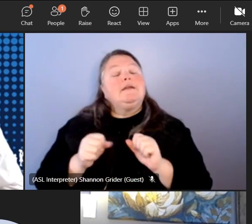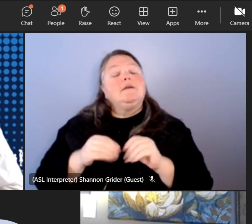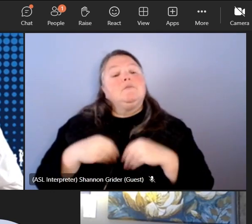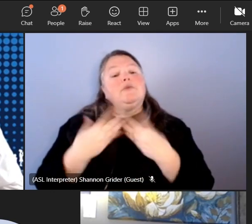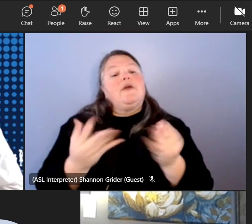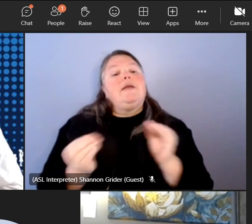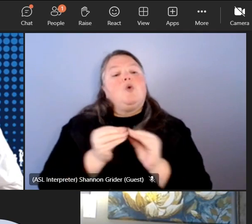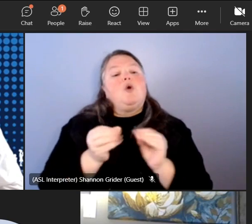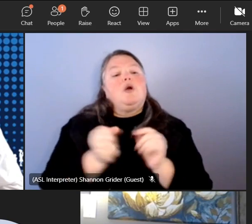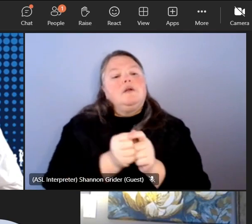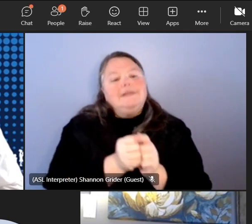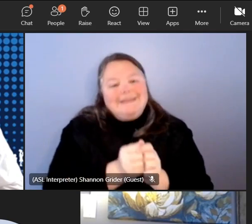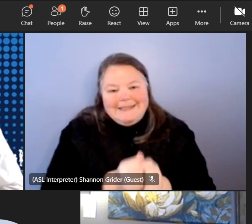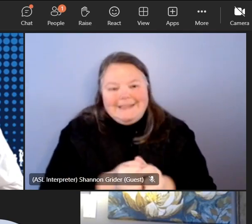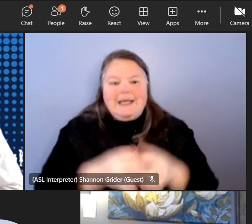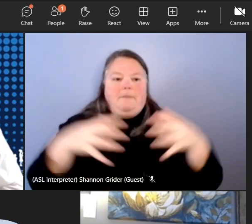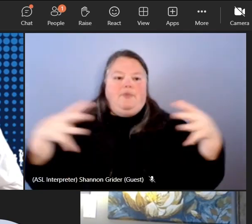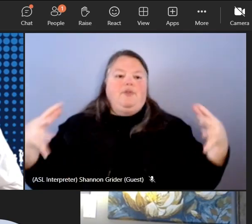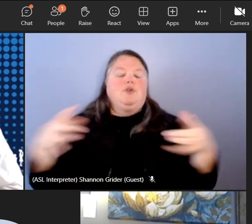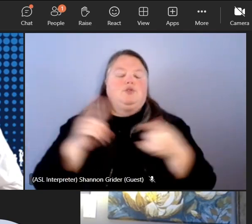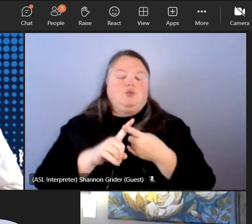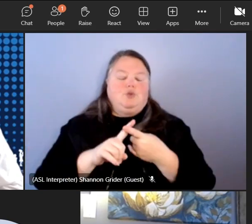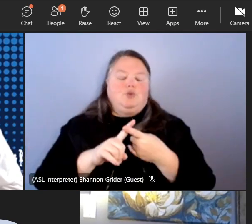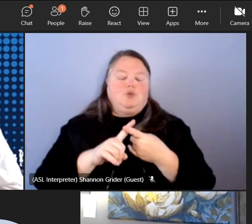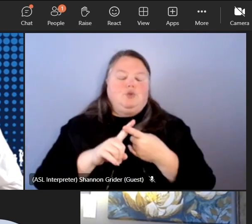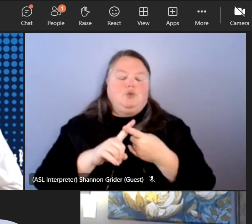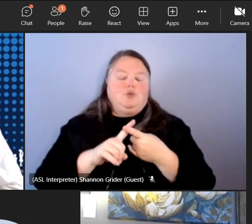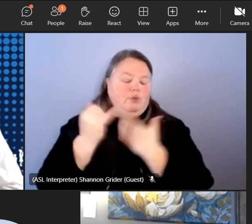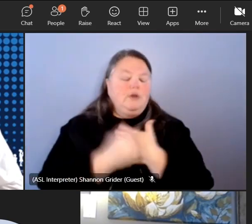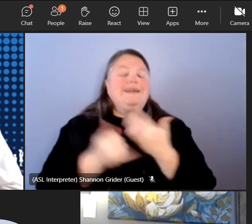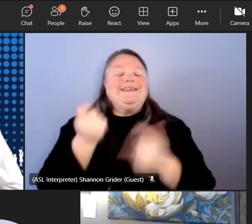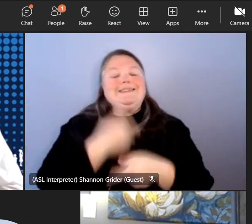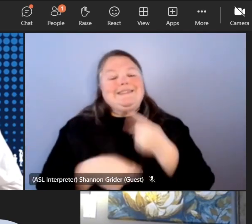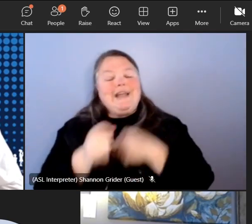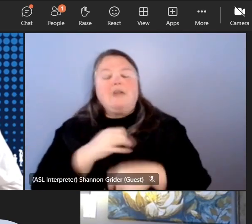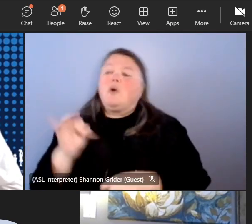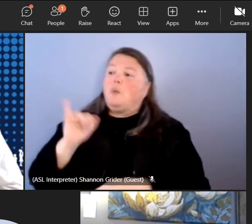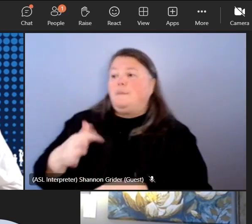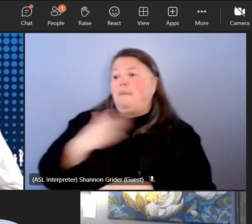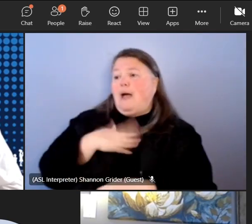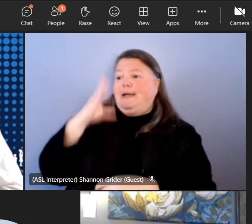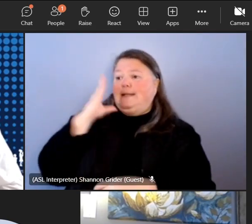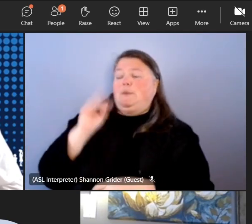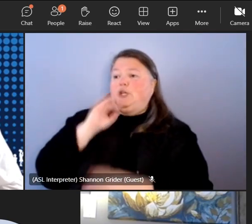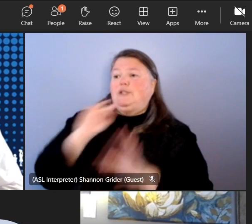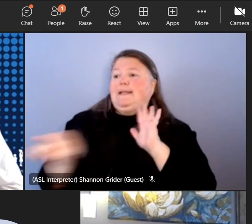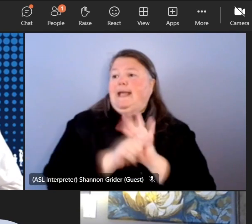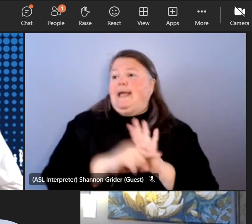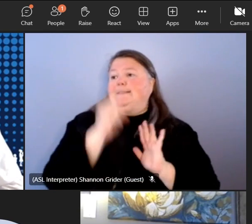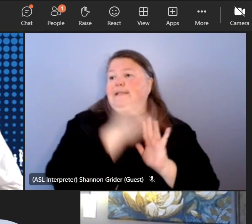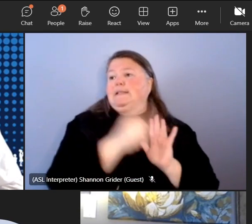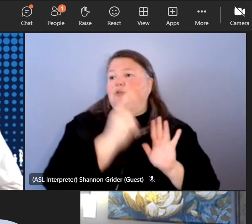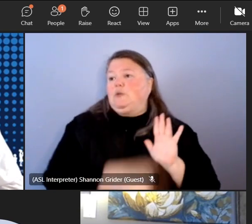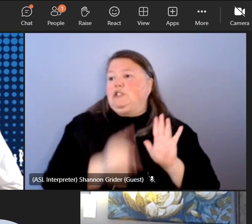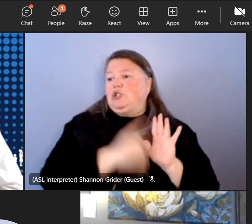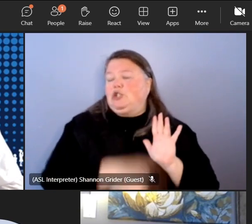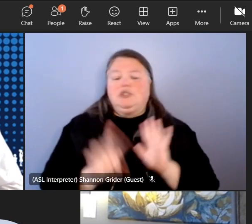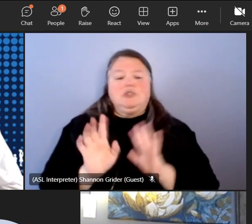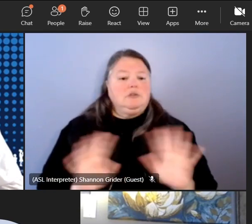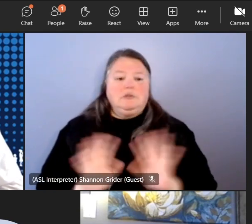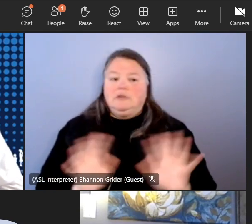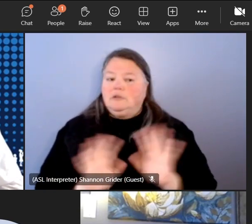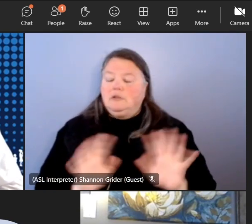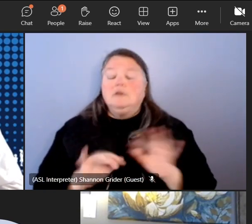topic and not just like you know this was my experience so then that negates kind of this larger body of research so i think